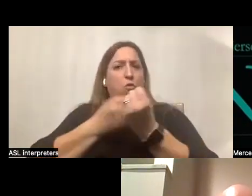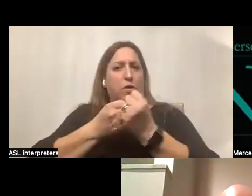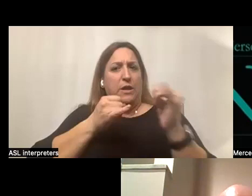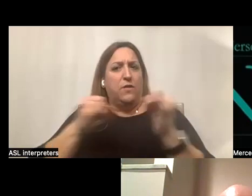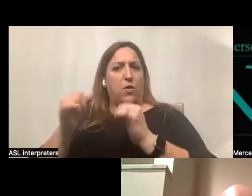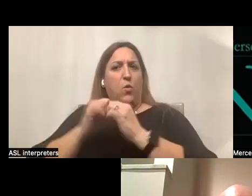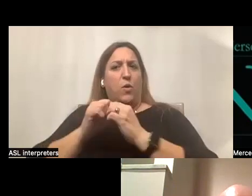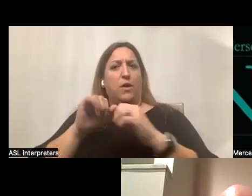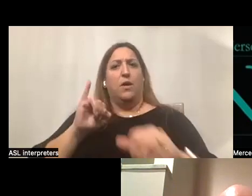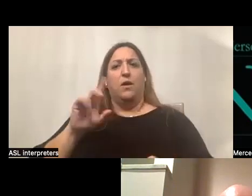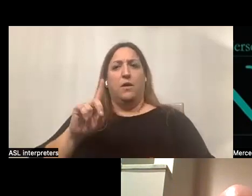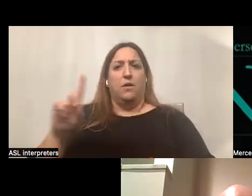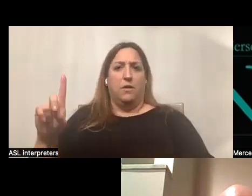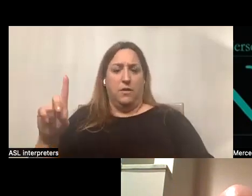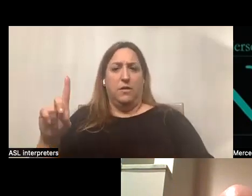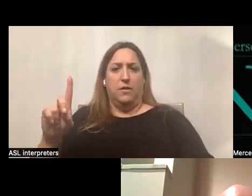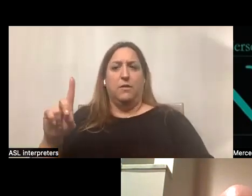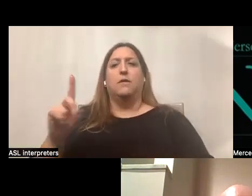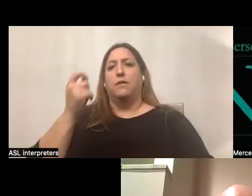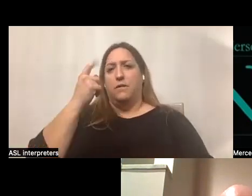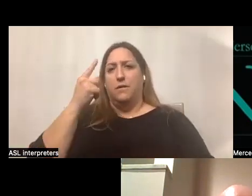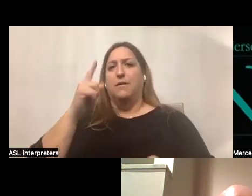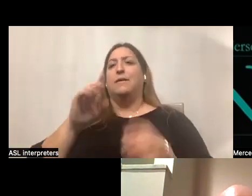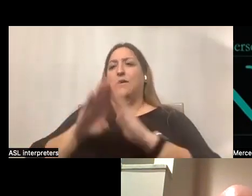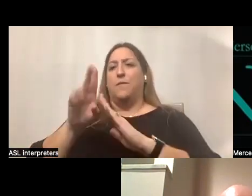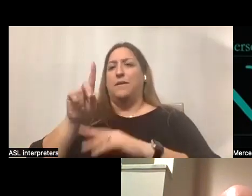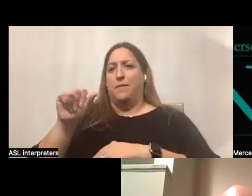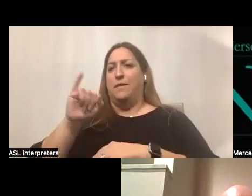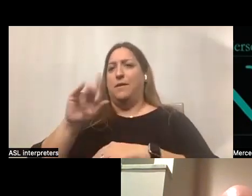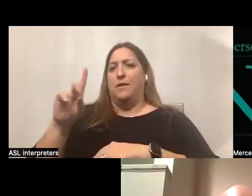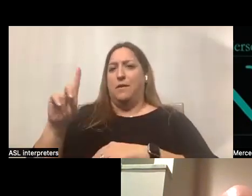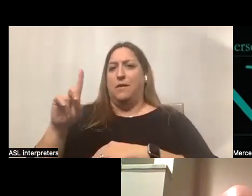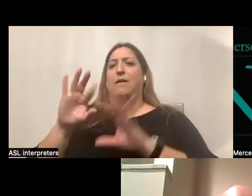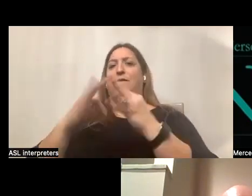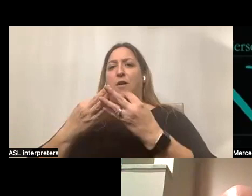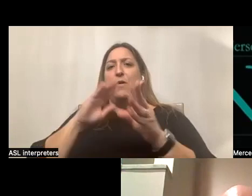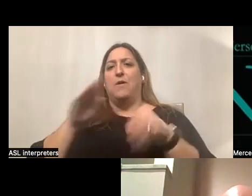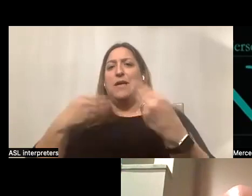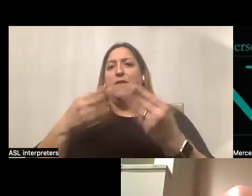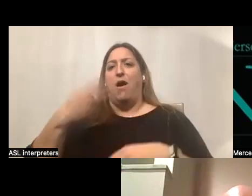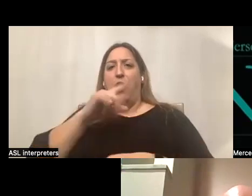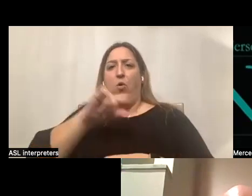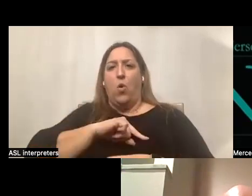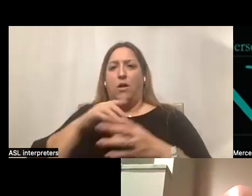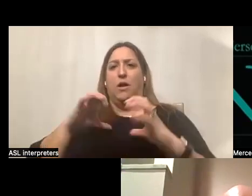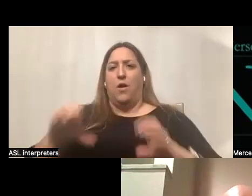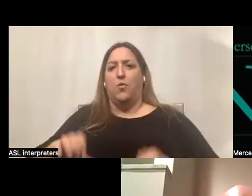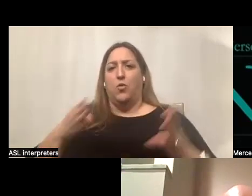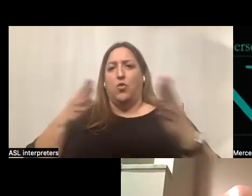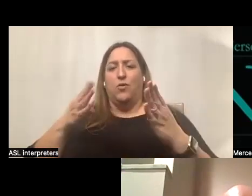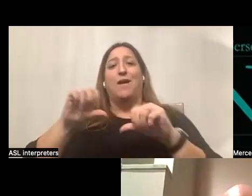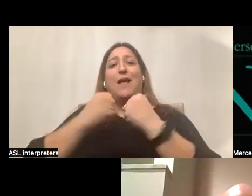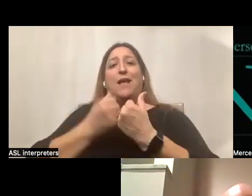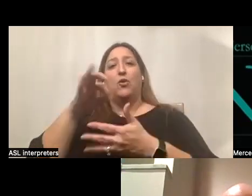intellectual or developmental disabilities and their families by providing high quality customer service. Our agency with choice customer